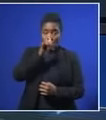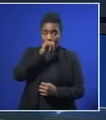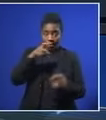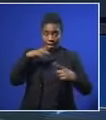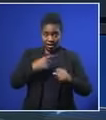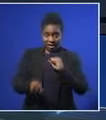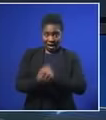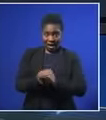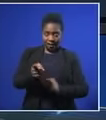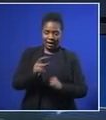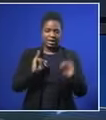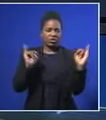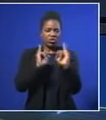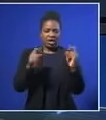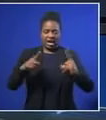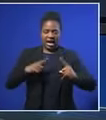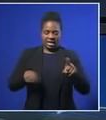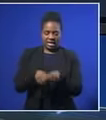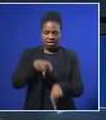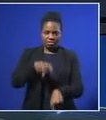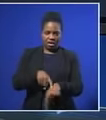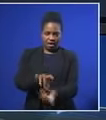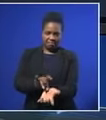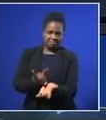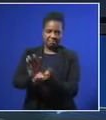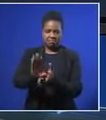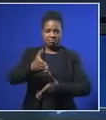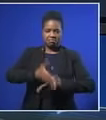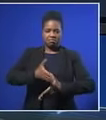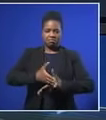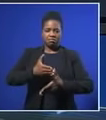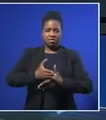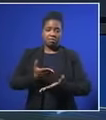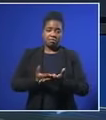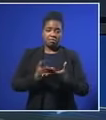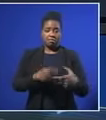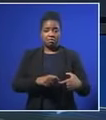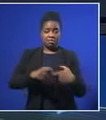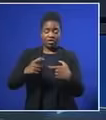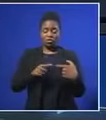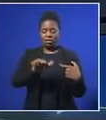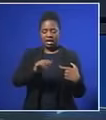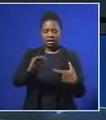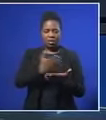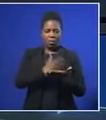accused of are serious enough to warrant his dismissal from the job and possible suspension from the party.